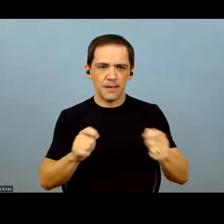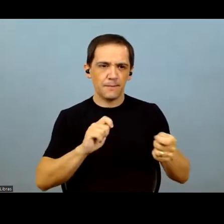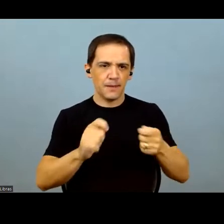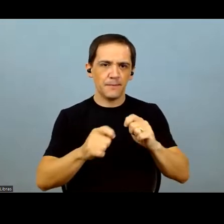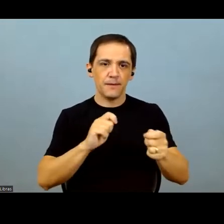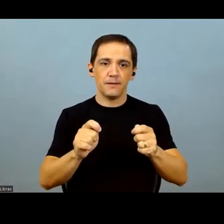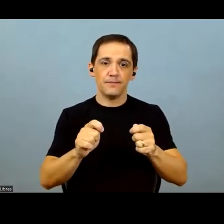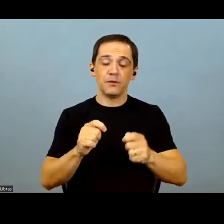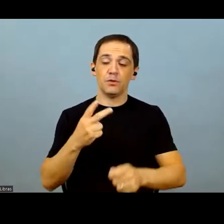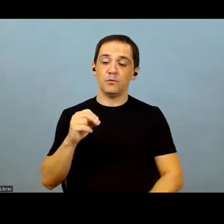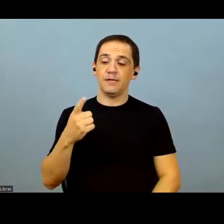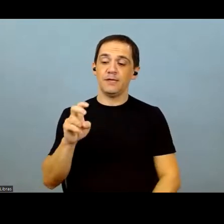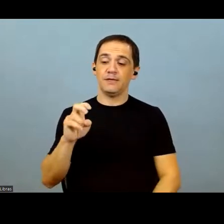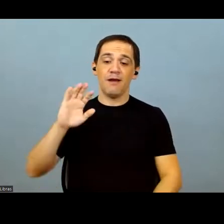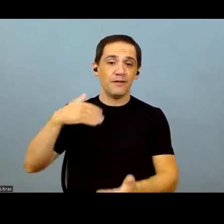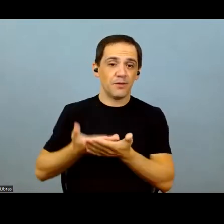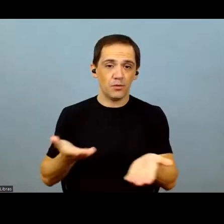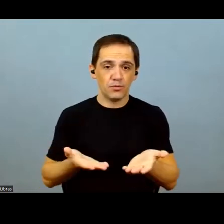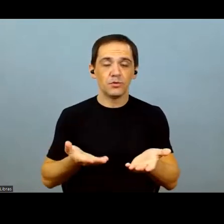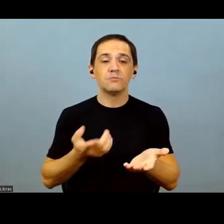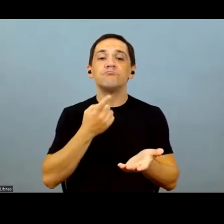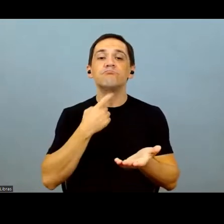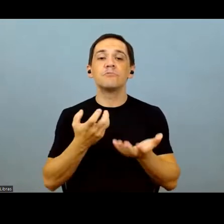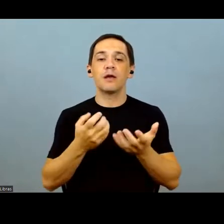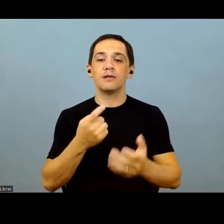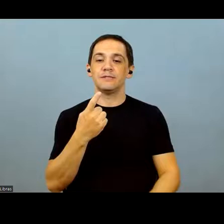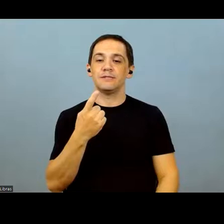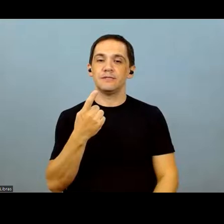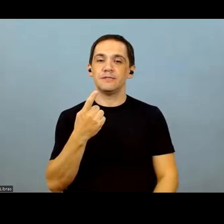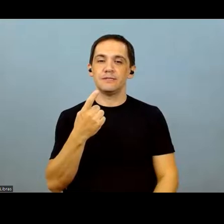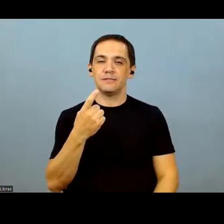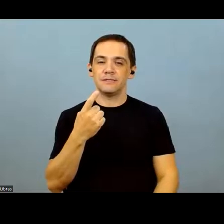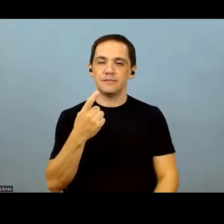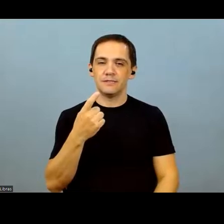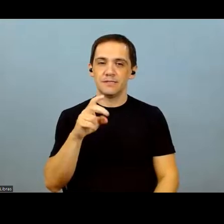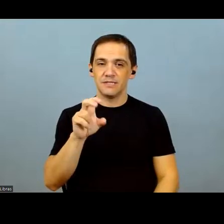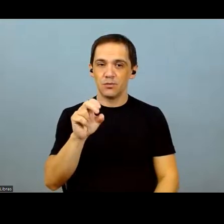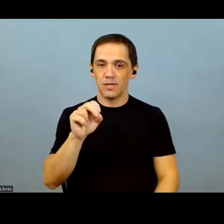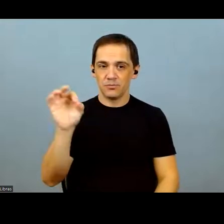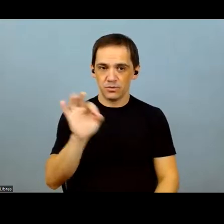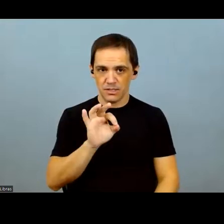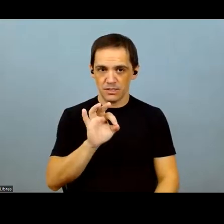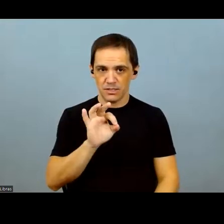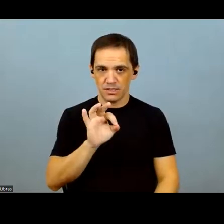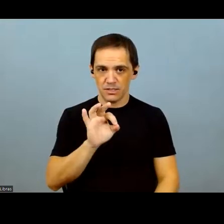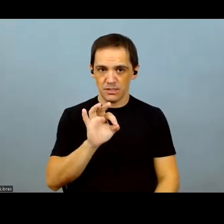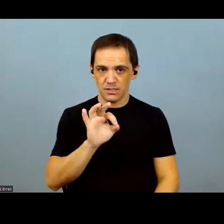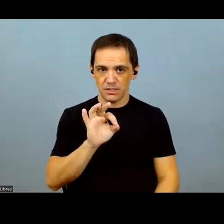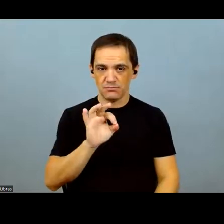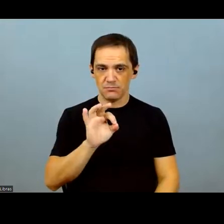relation to dividends, our policy has been to pay out 50% of our